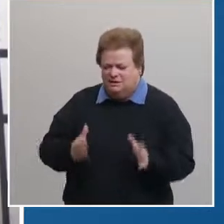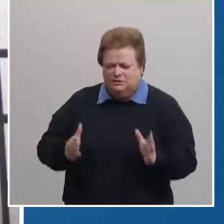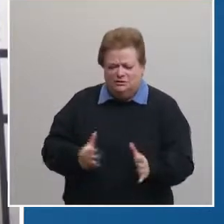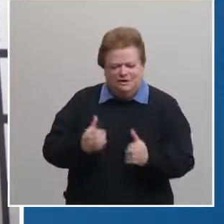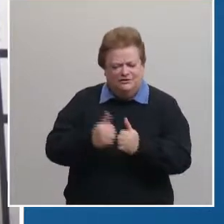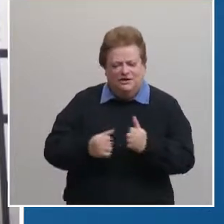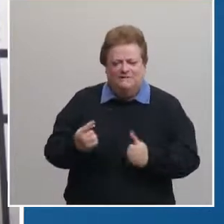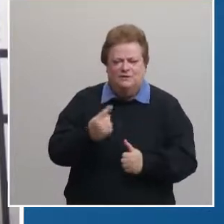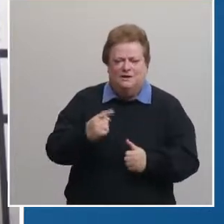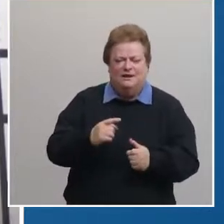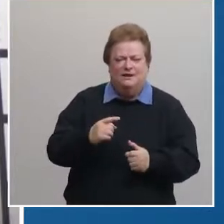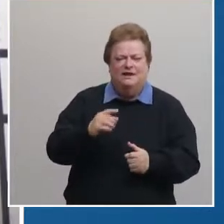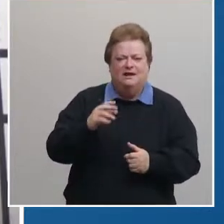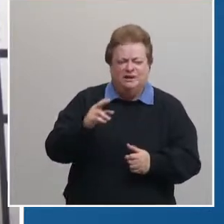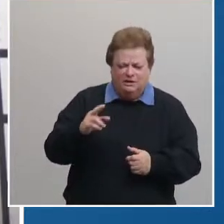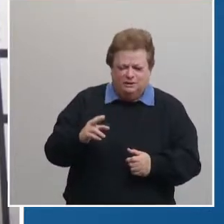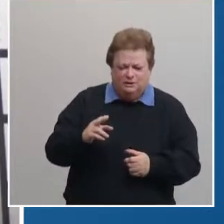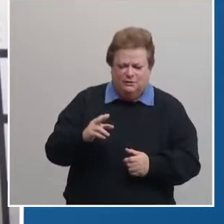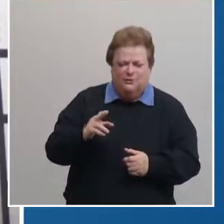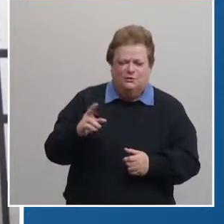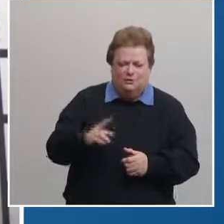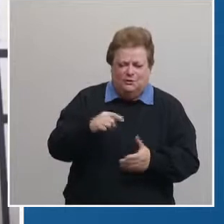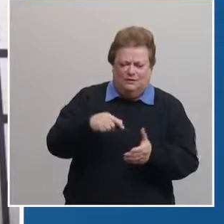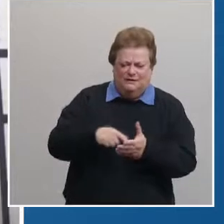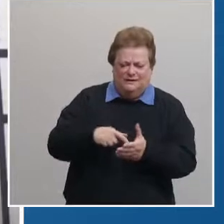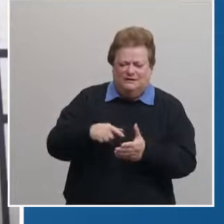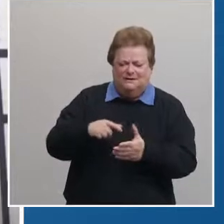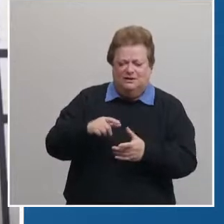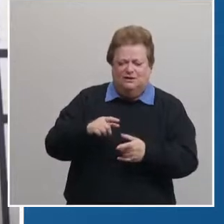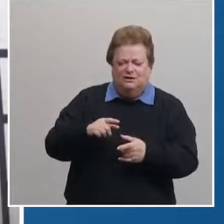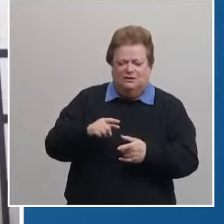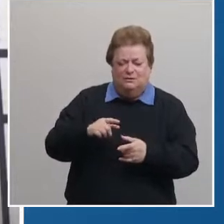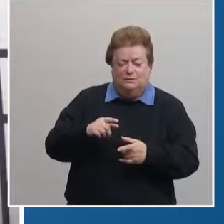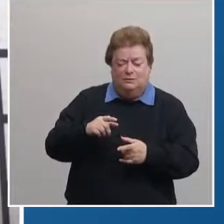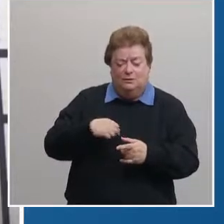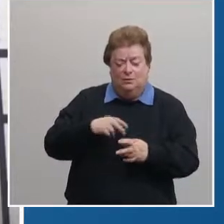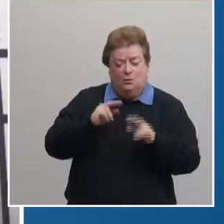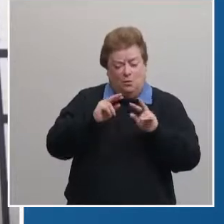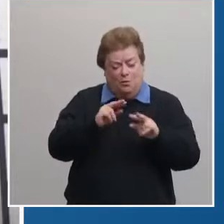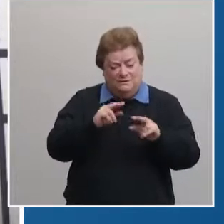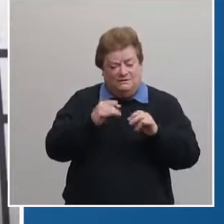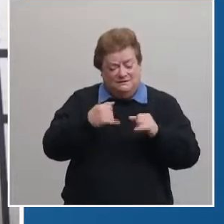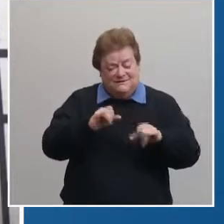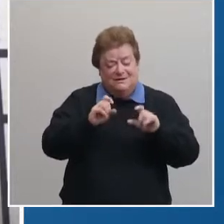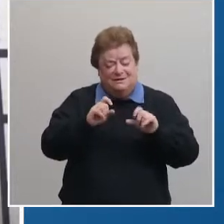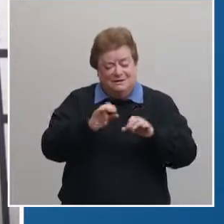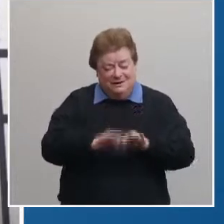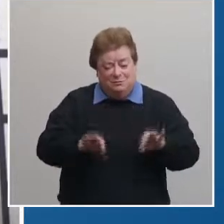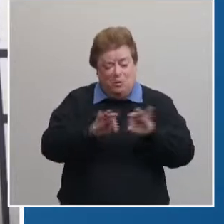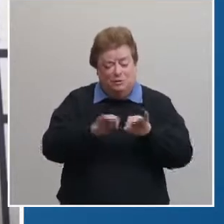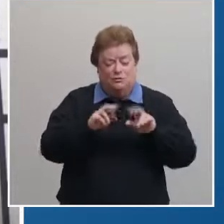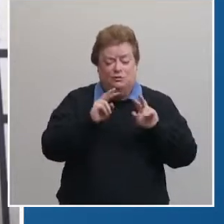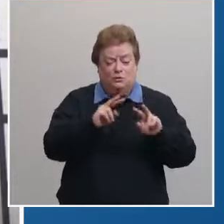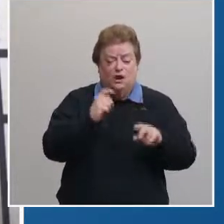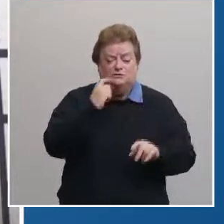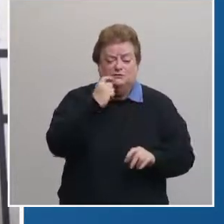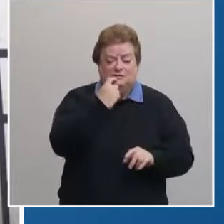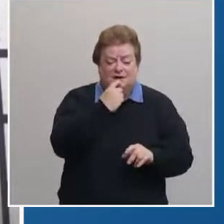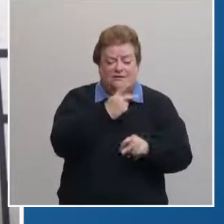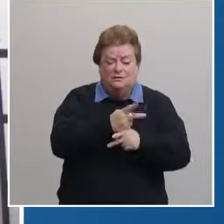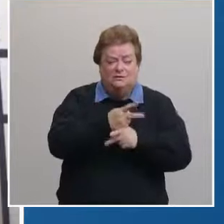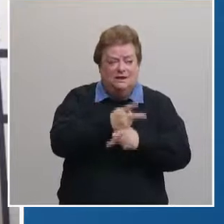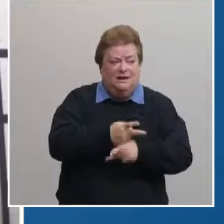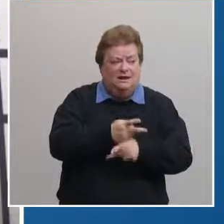be a reason that we lapse in our oral health care we are seeing kind of an uptick of larger scale